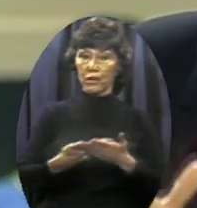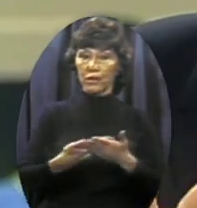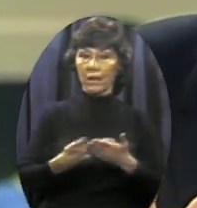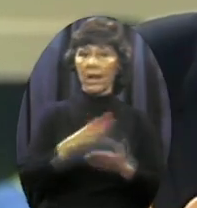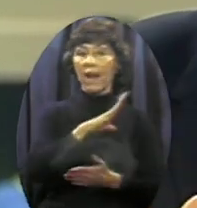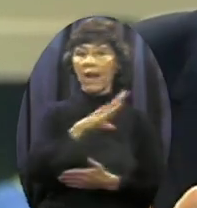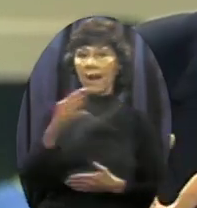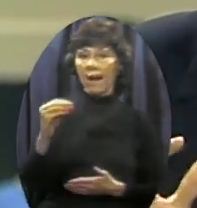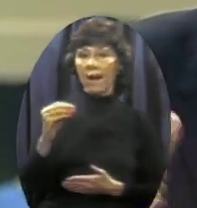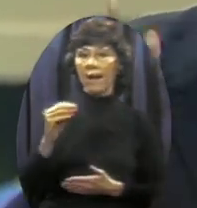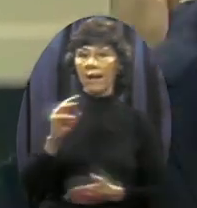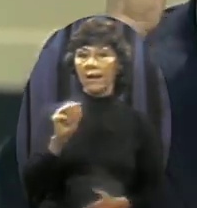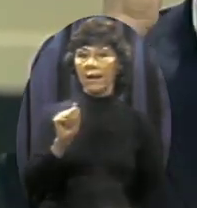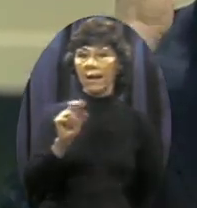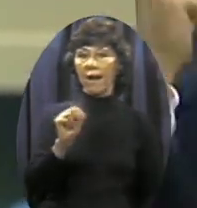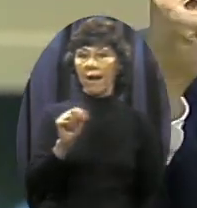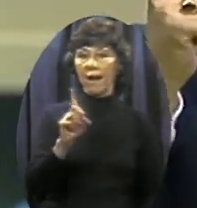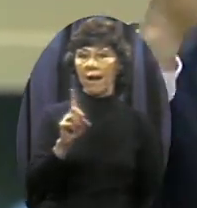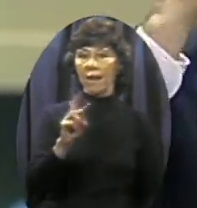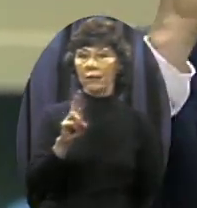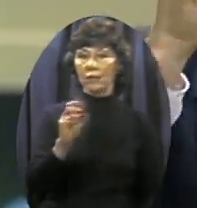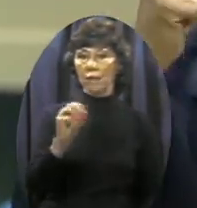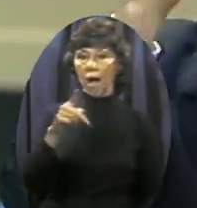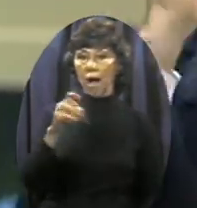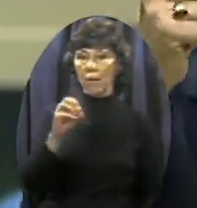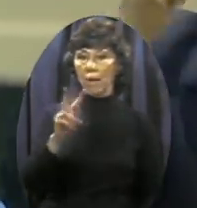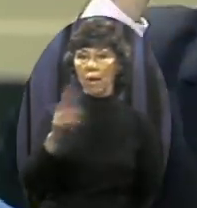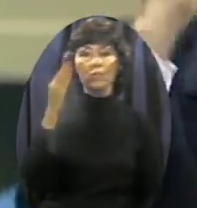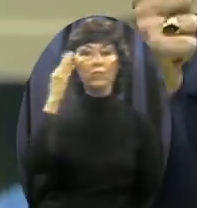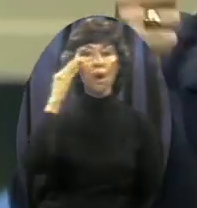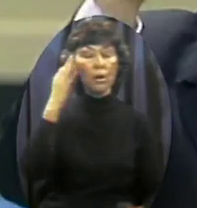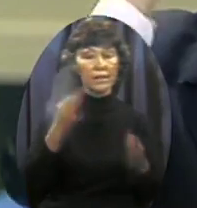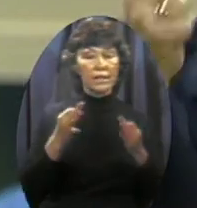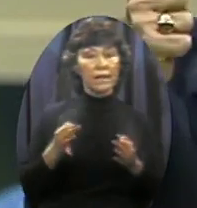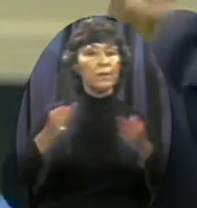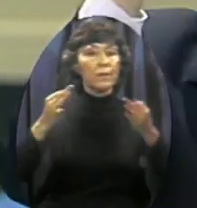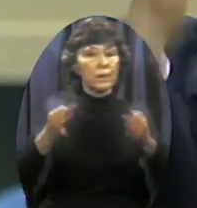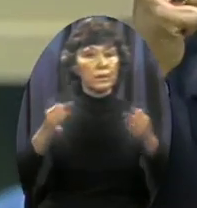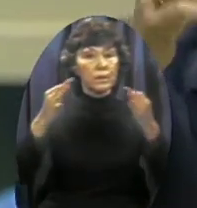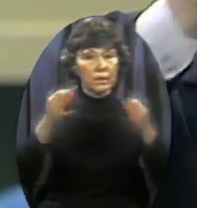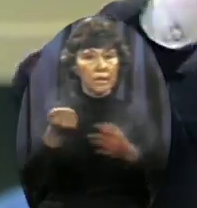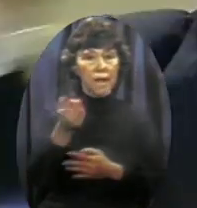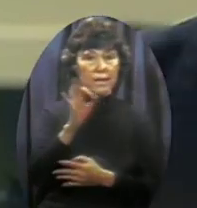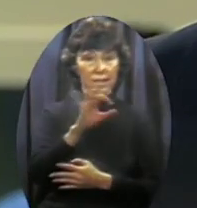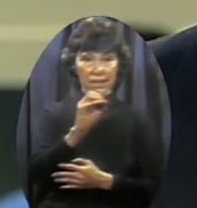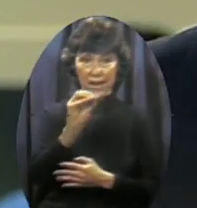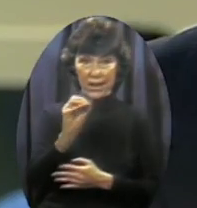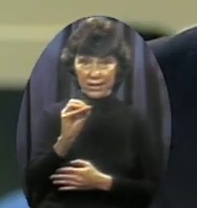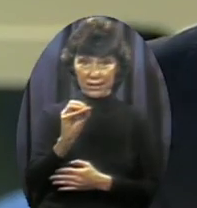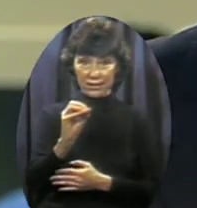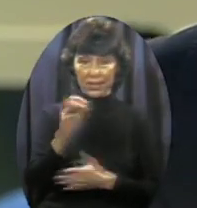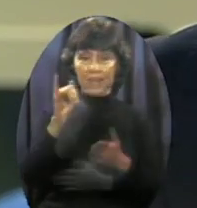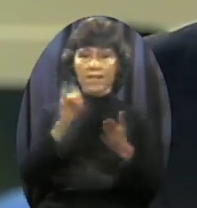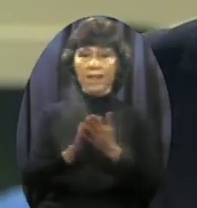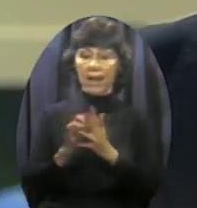As I see it This country is going be stronger in every way Morally, spiritually, militarily, economically Than it's ever been And